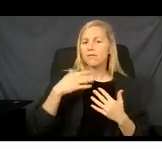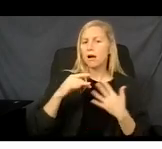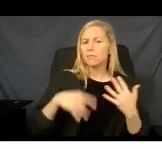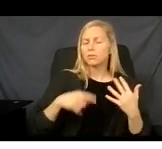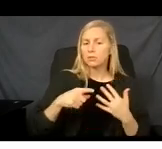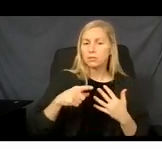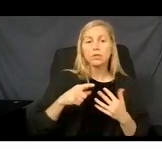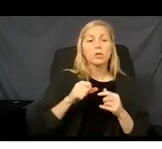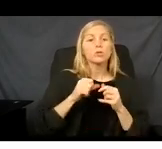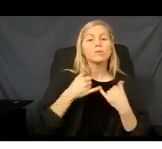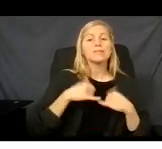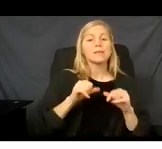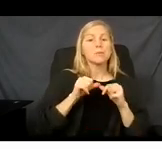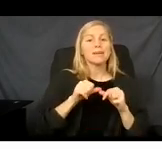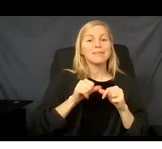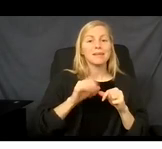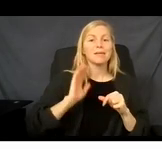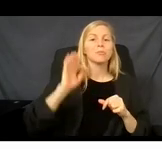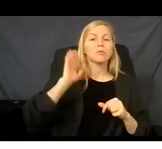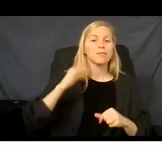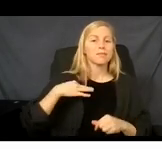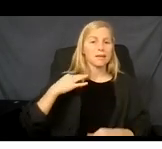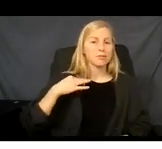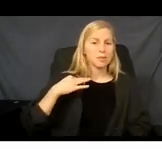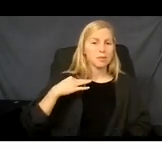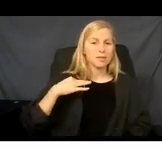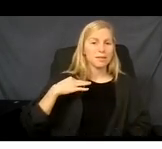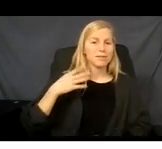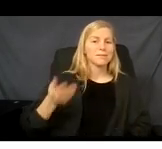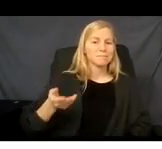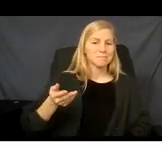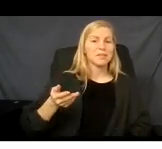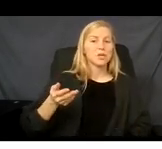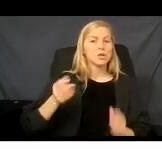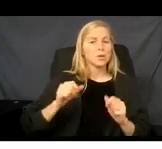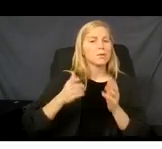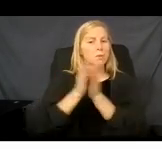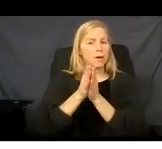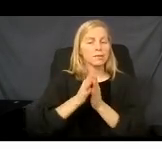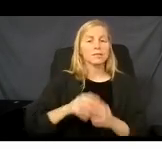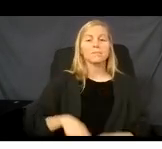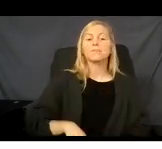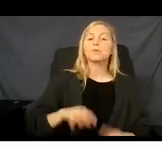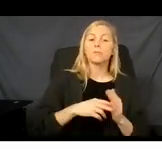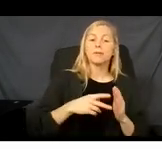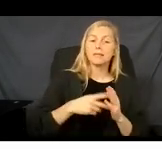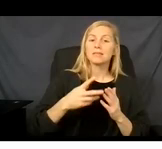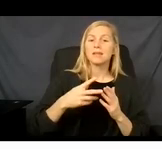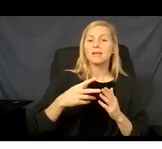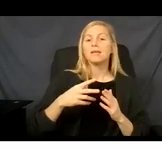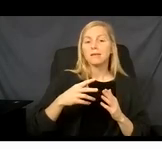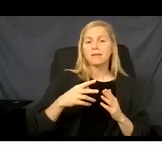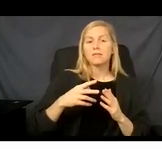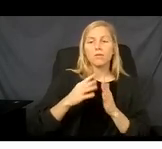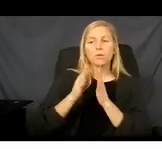previous eligibility. In order to achieve that, you will be required to submit a ticket. And